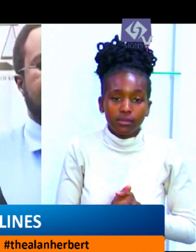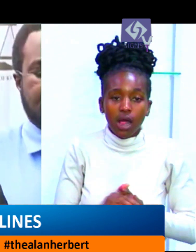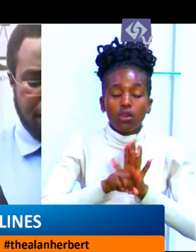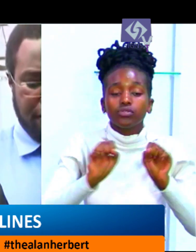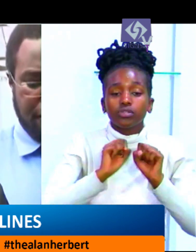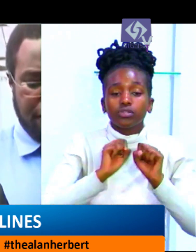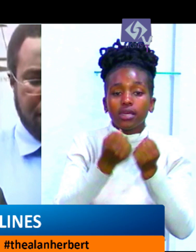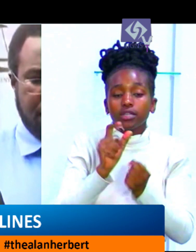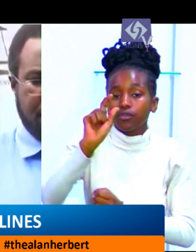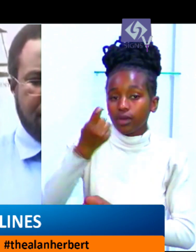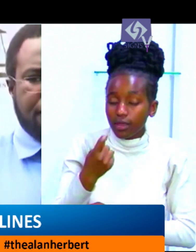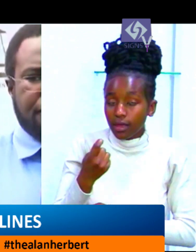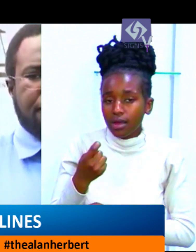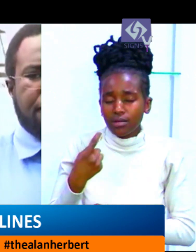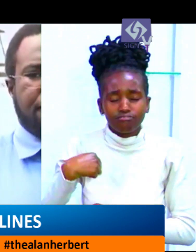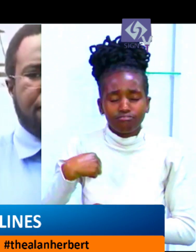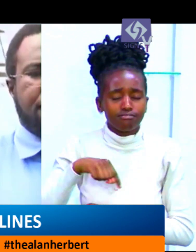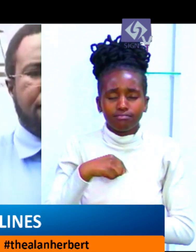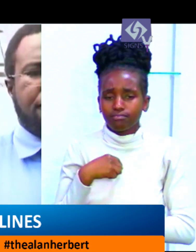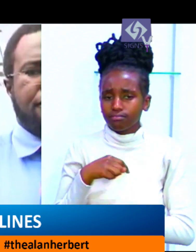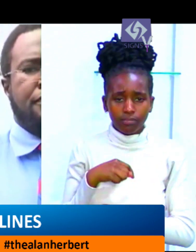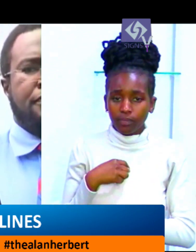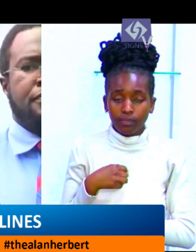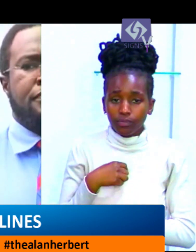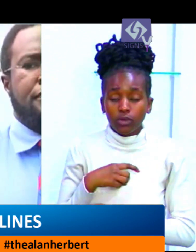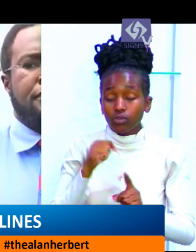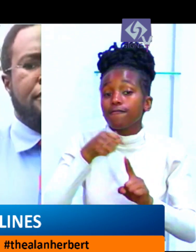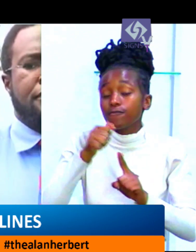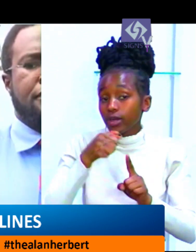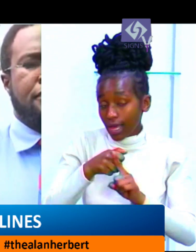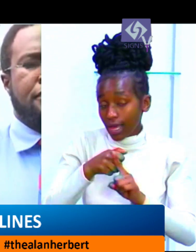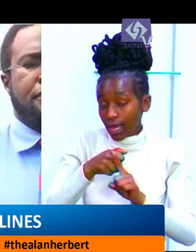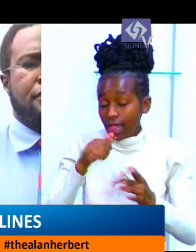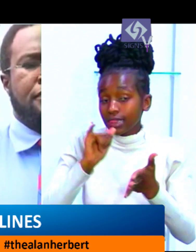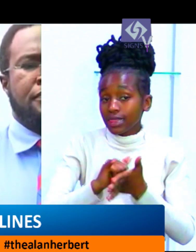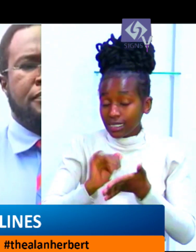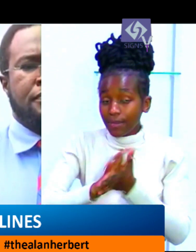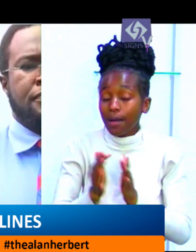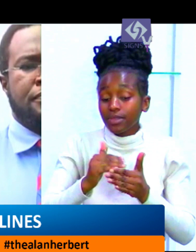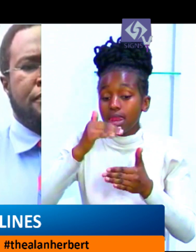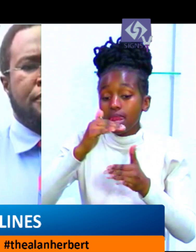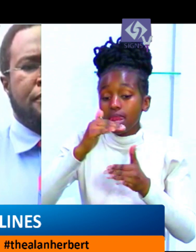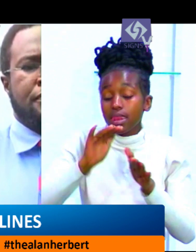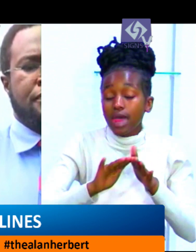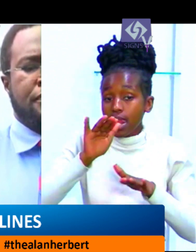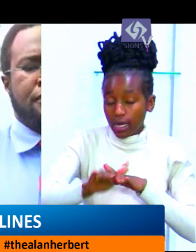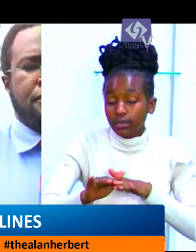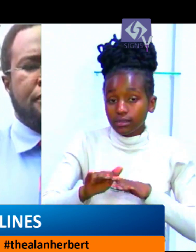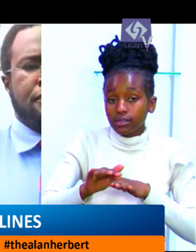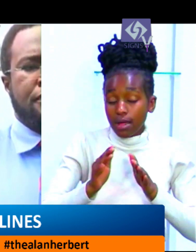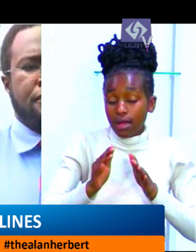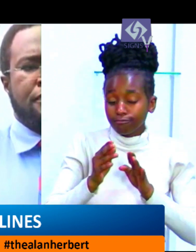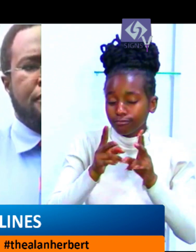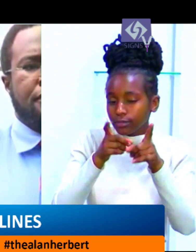of Kenya is apprehensive that advocates will be the next target in an